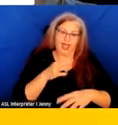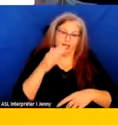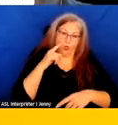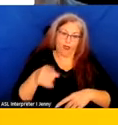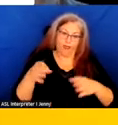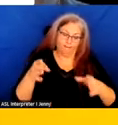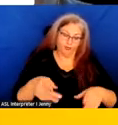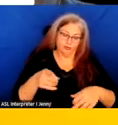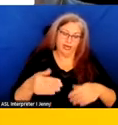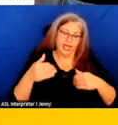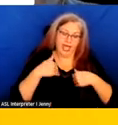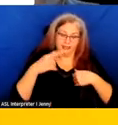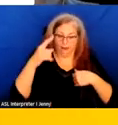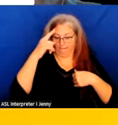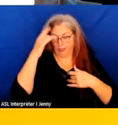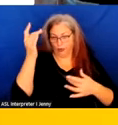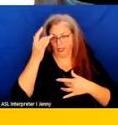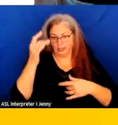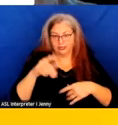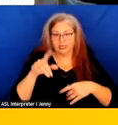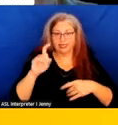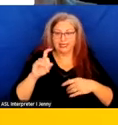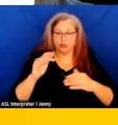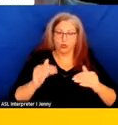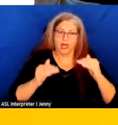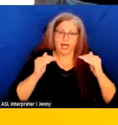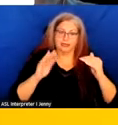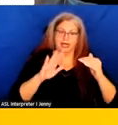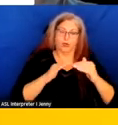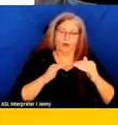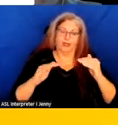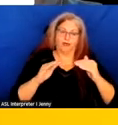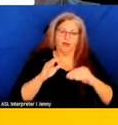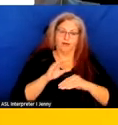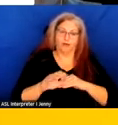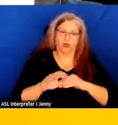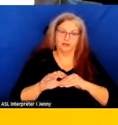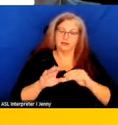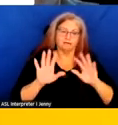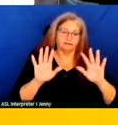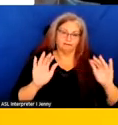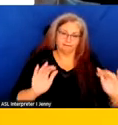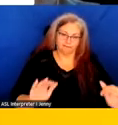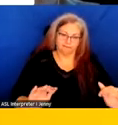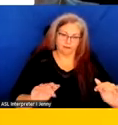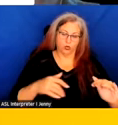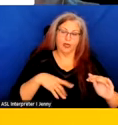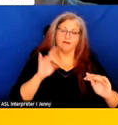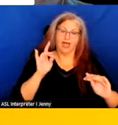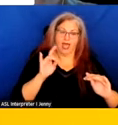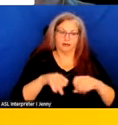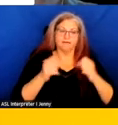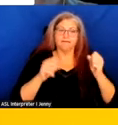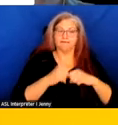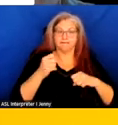has mental illness, need to escalate their level of force downward. And we have found violations of excessive force